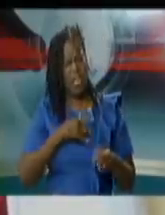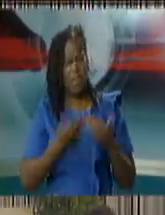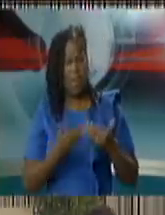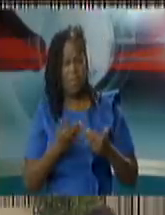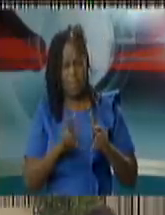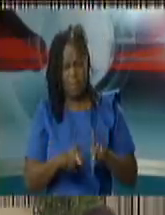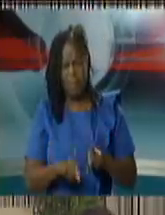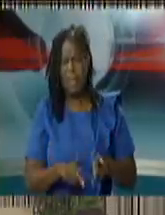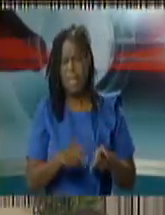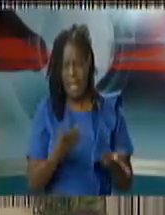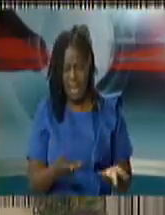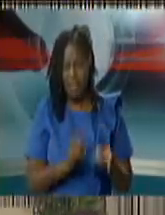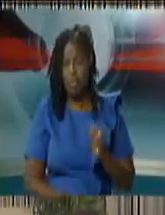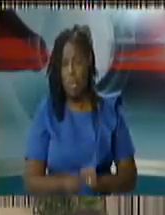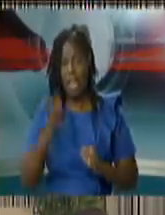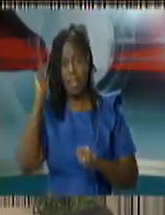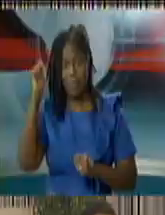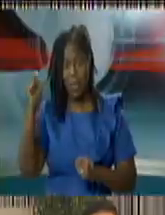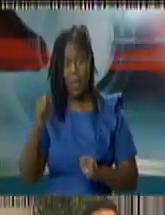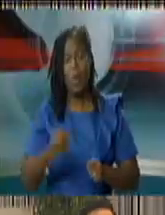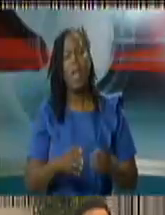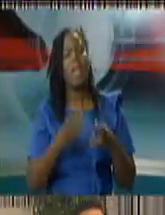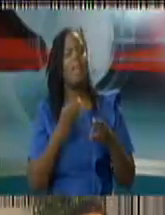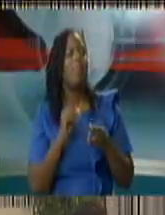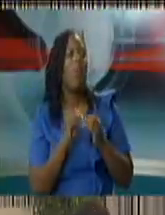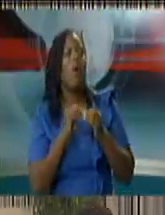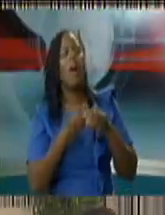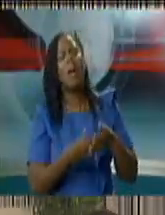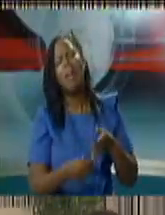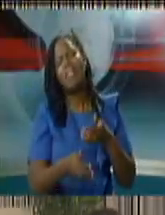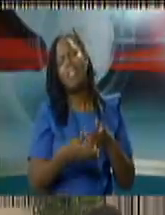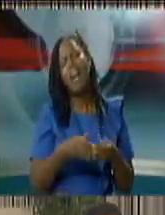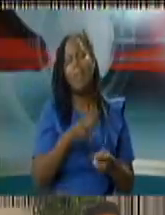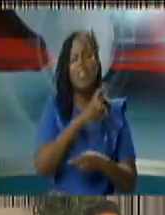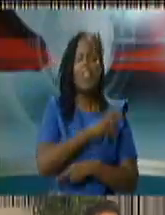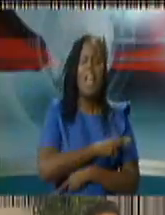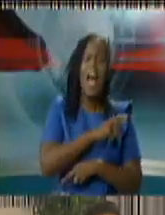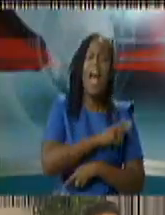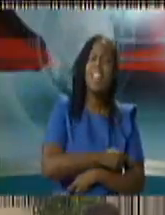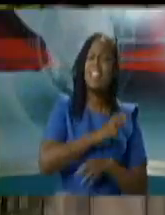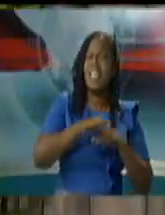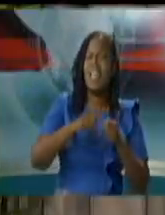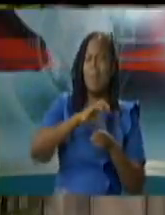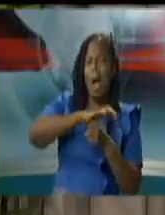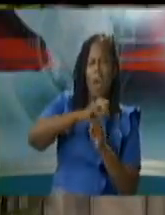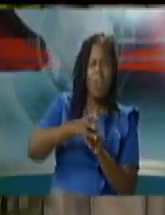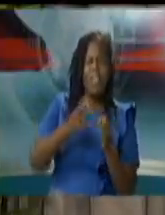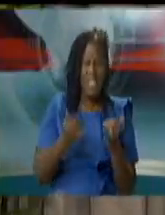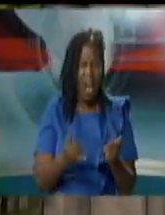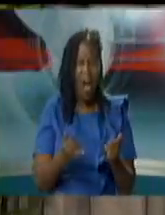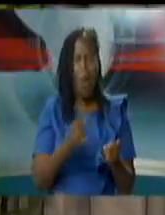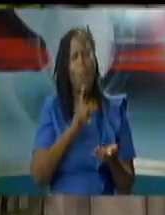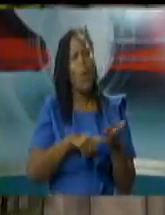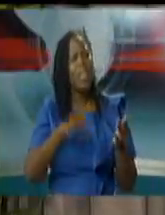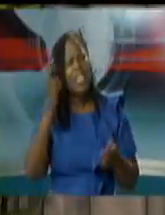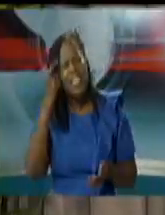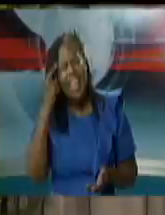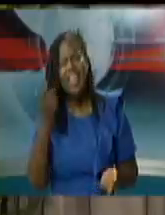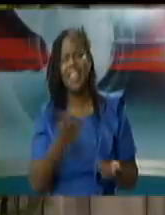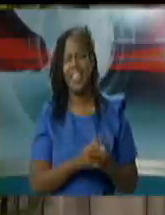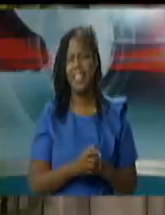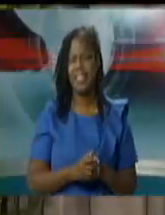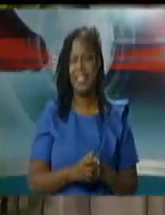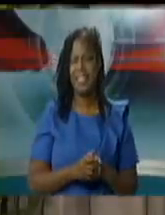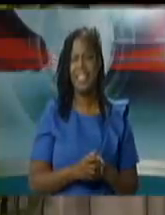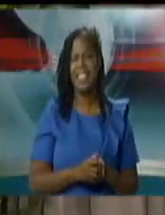all right ag yeah i saw a signal coming from minister cox and i and i'm afraid of um of